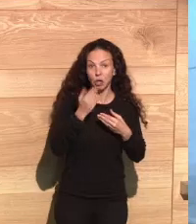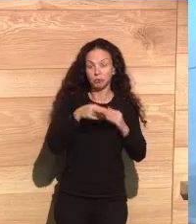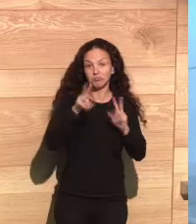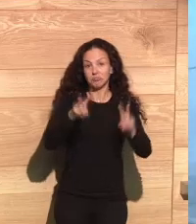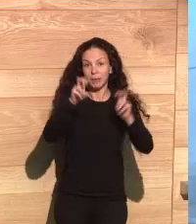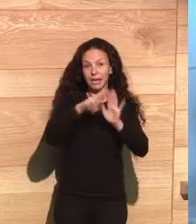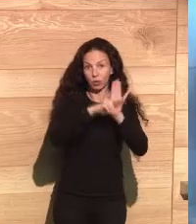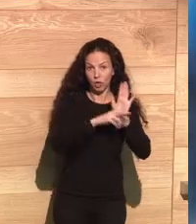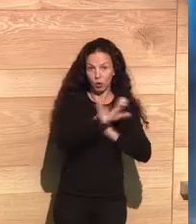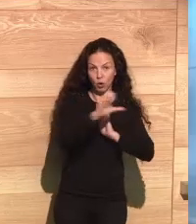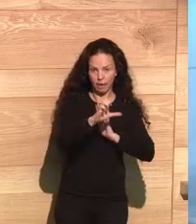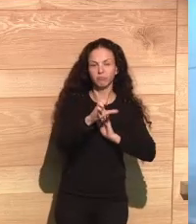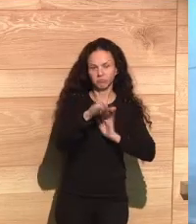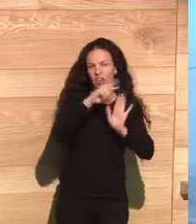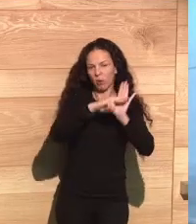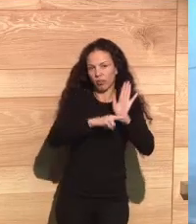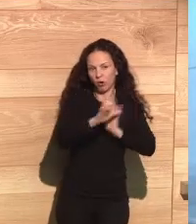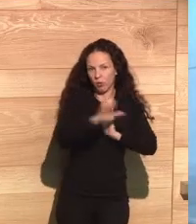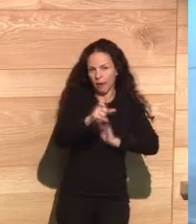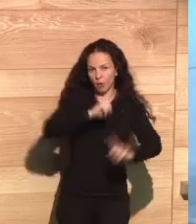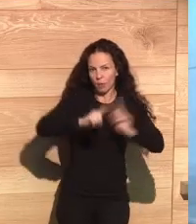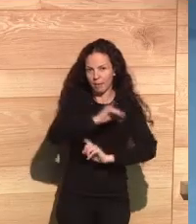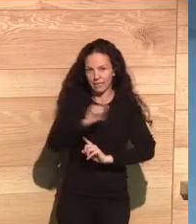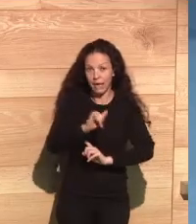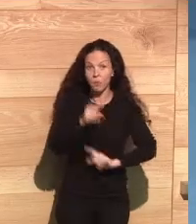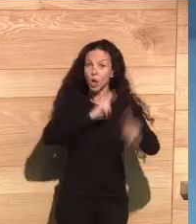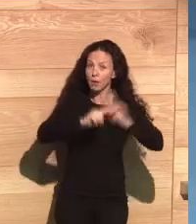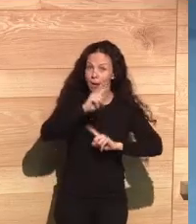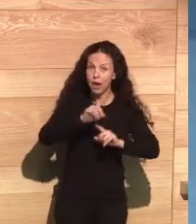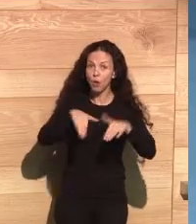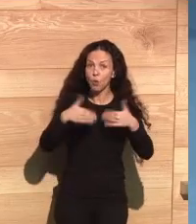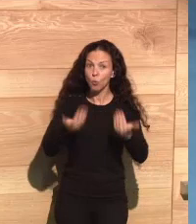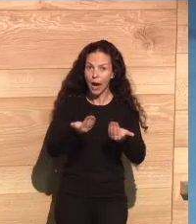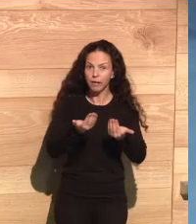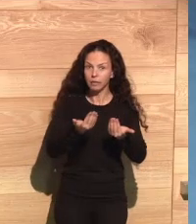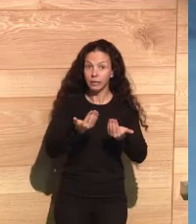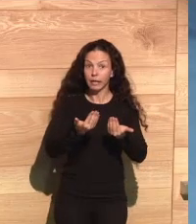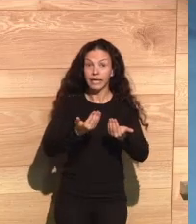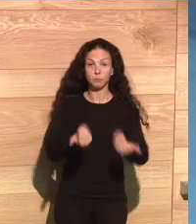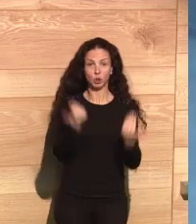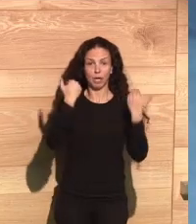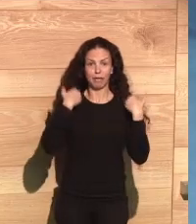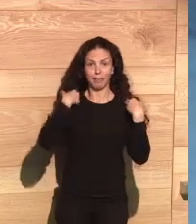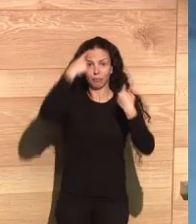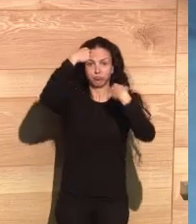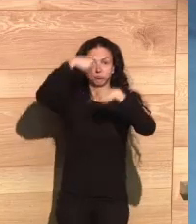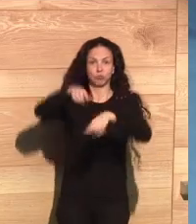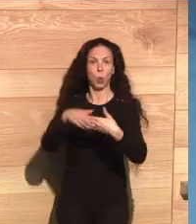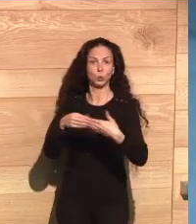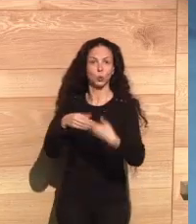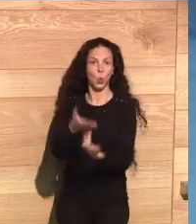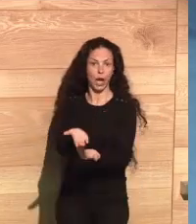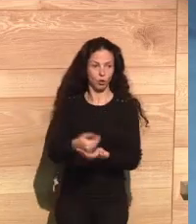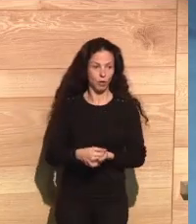In order to add on the European regulation, I would like to say that it does have issues, one of the problems as it